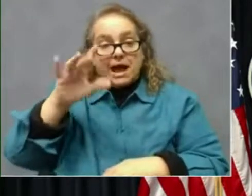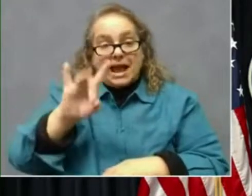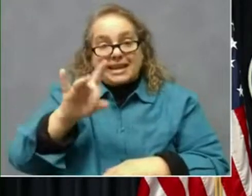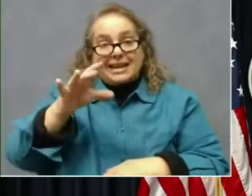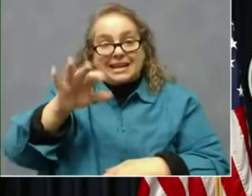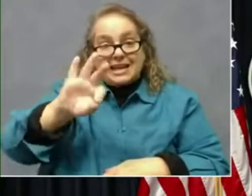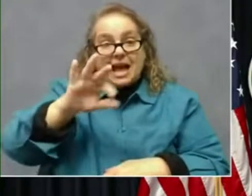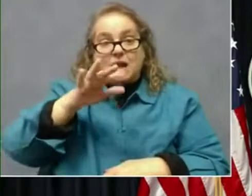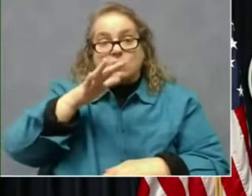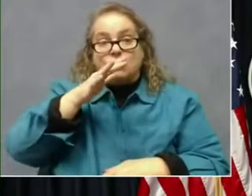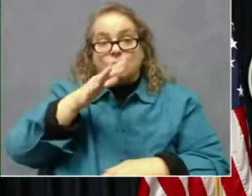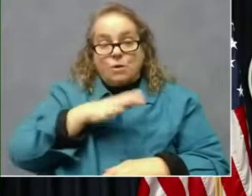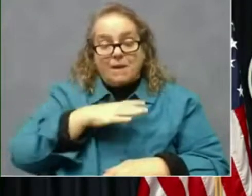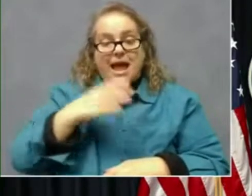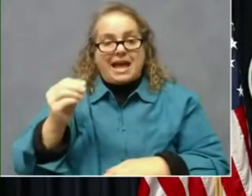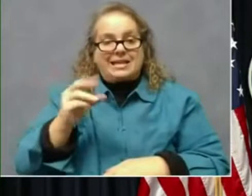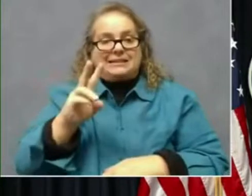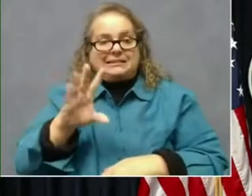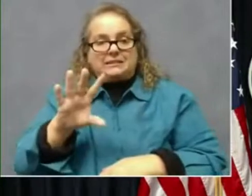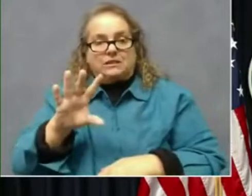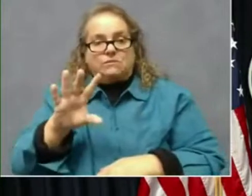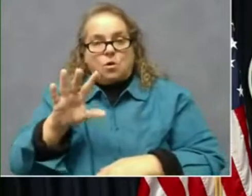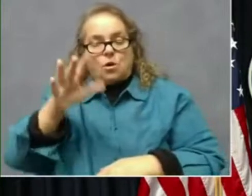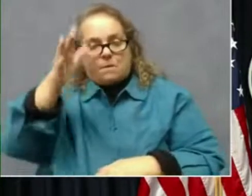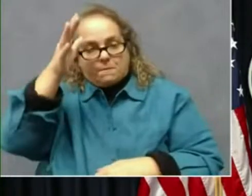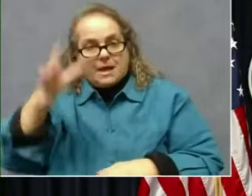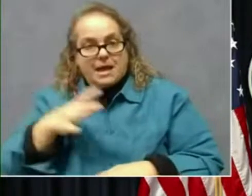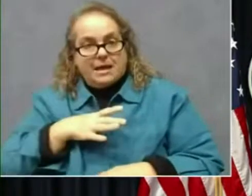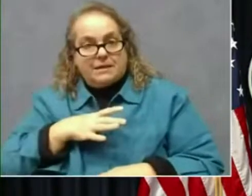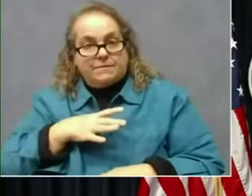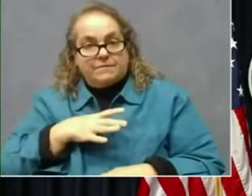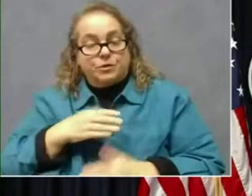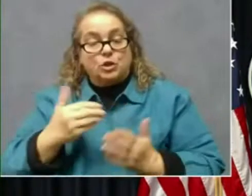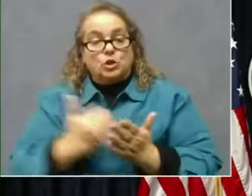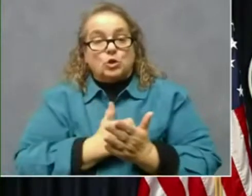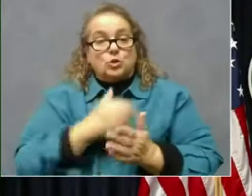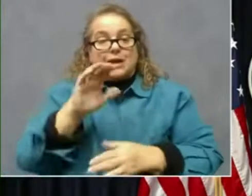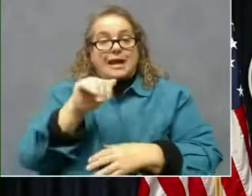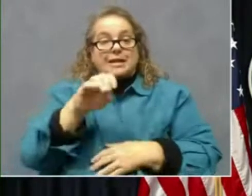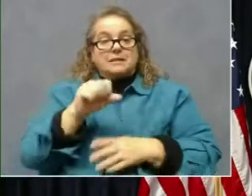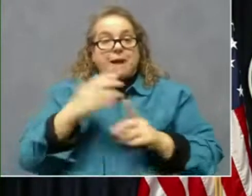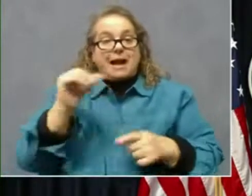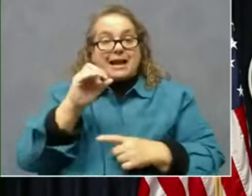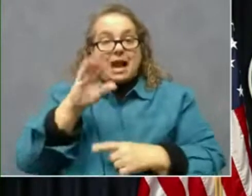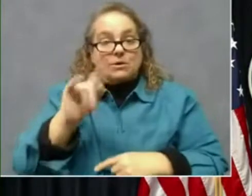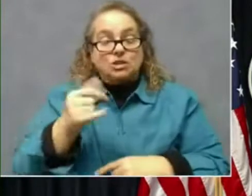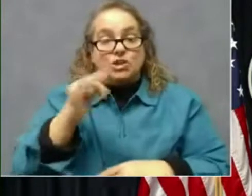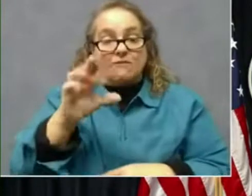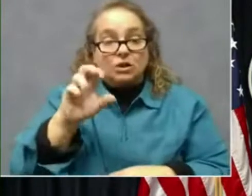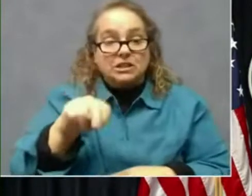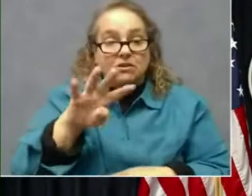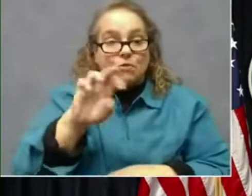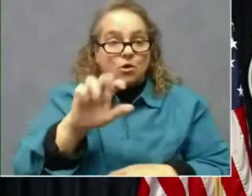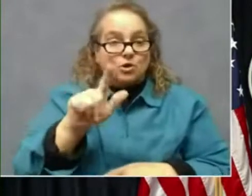64-year-old man. New cases by county. Jefferson, 429. Fayette, 170.